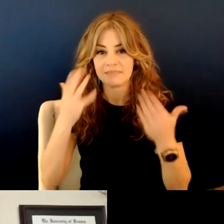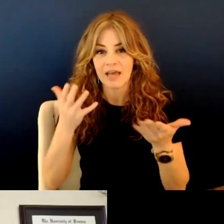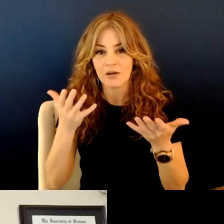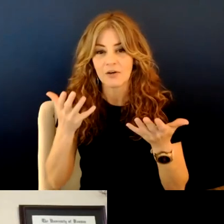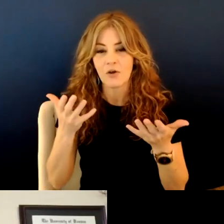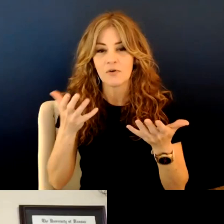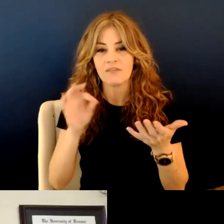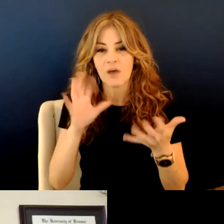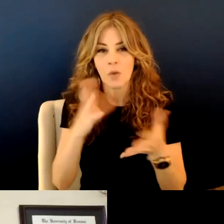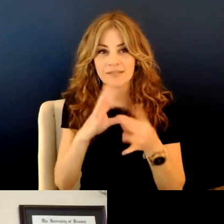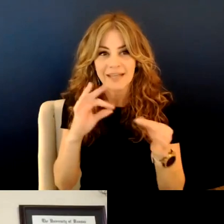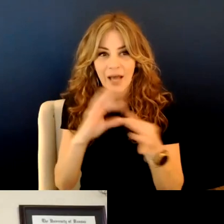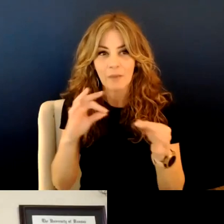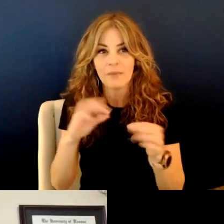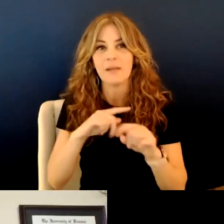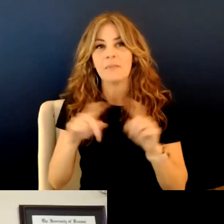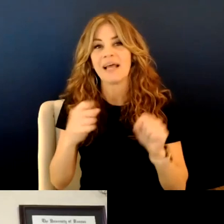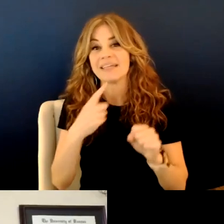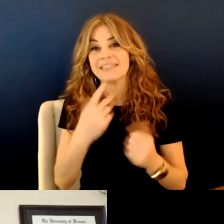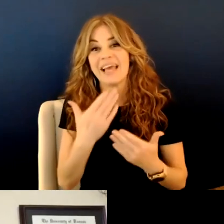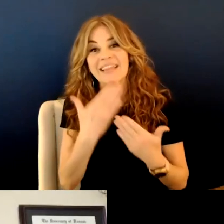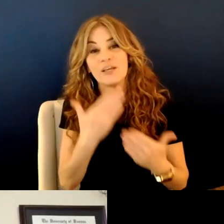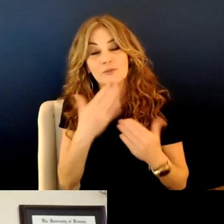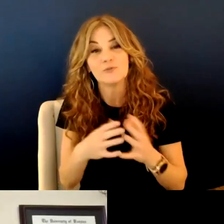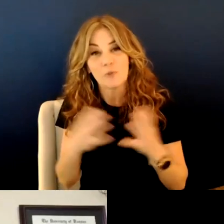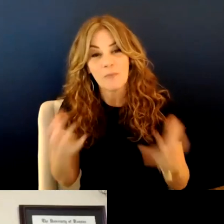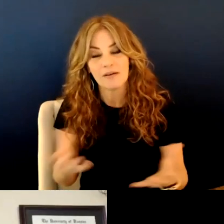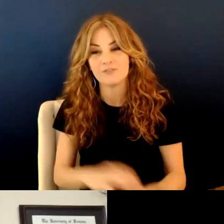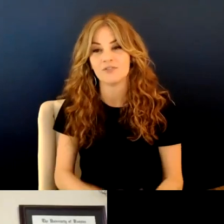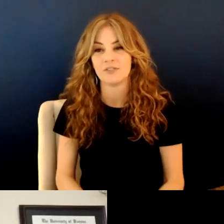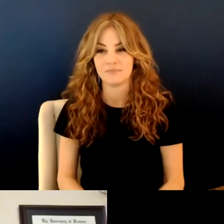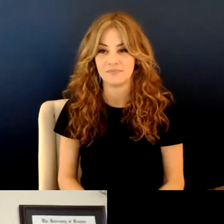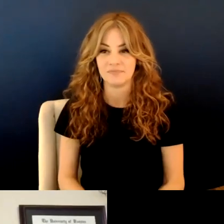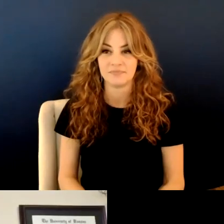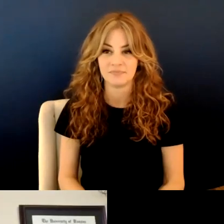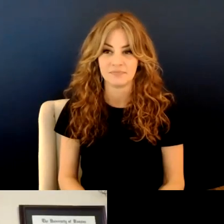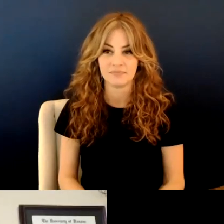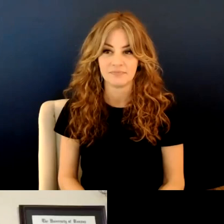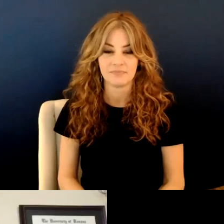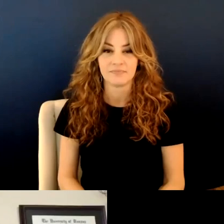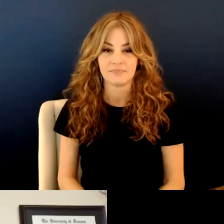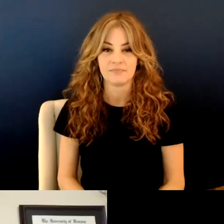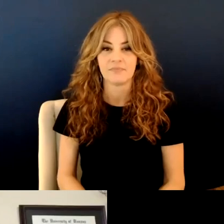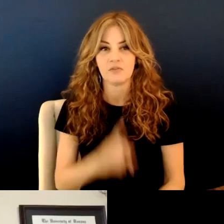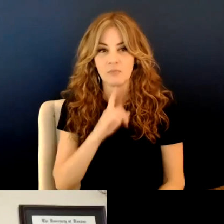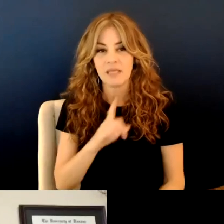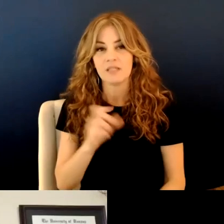on the presentation, but I can say thank you so very much, uh, for being so reflective,